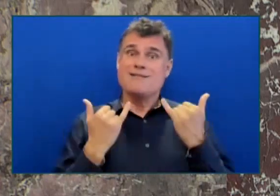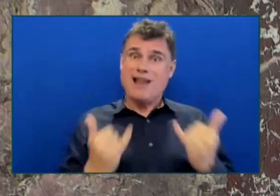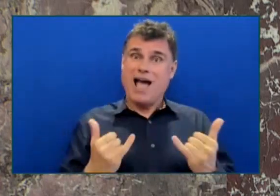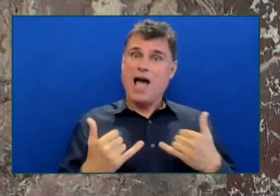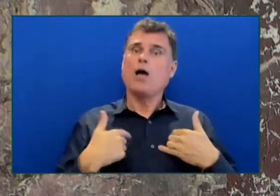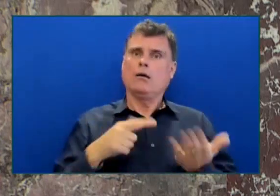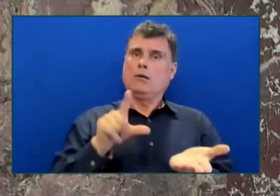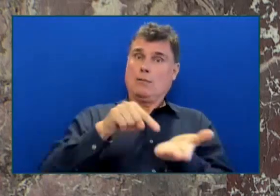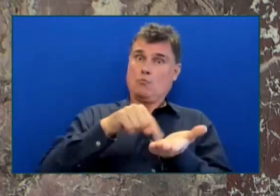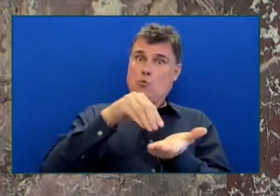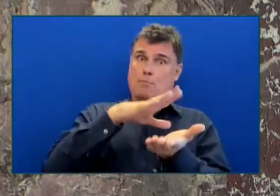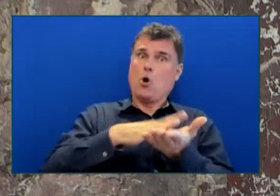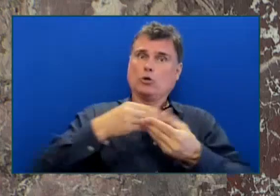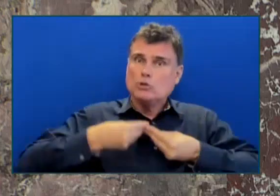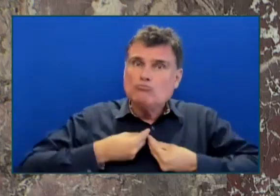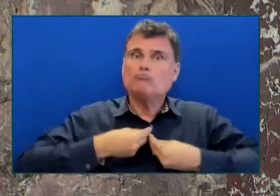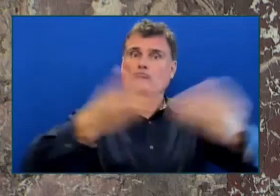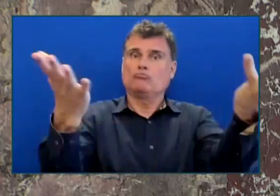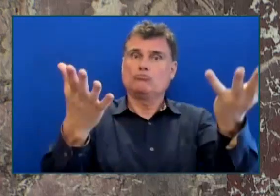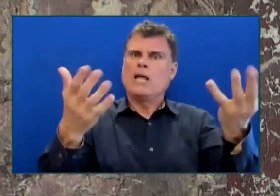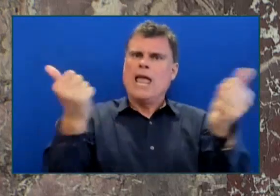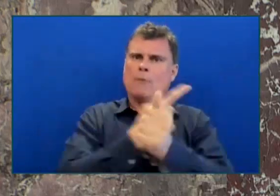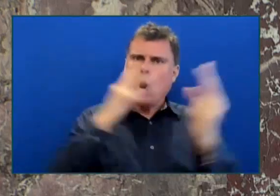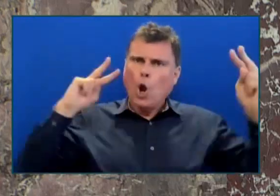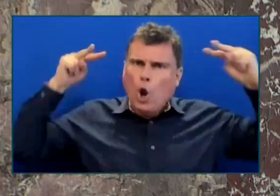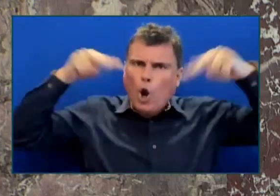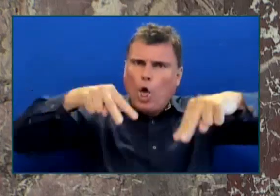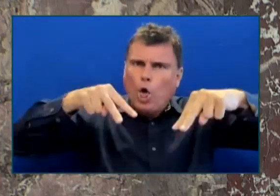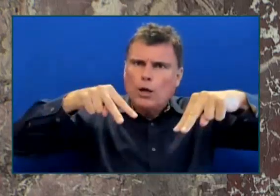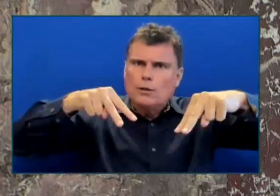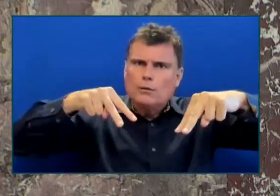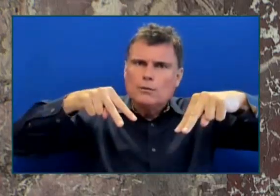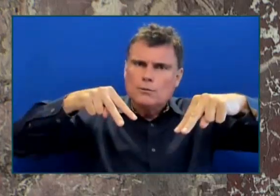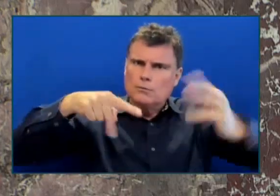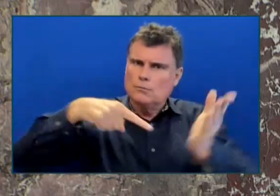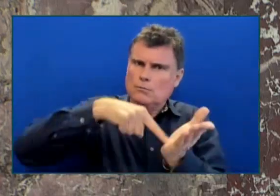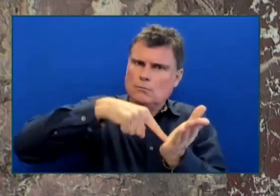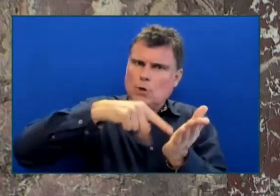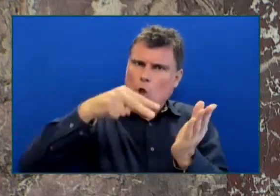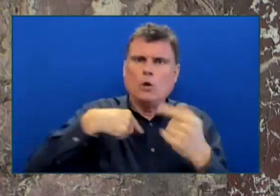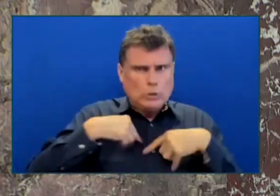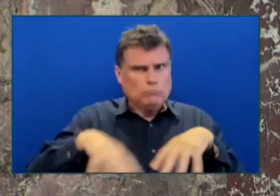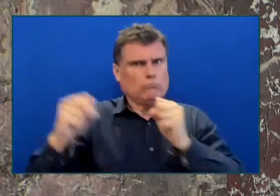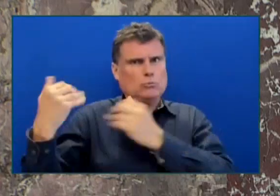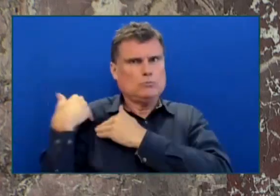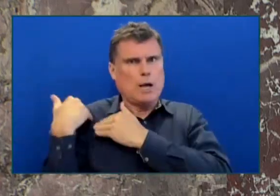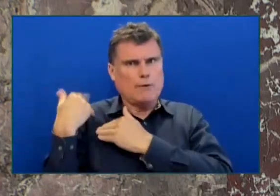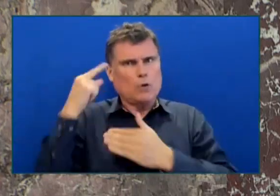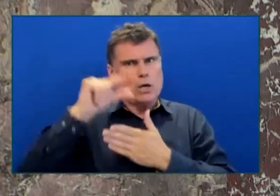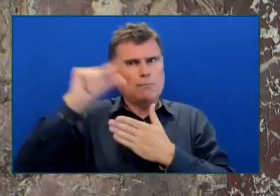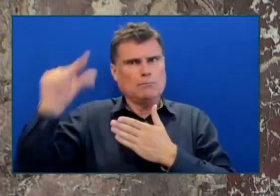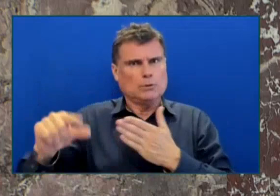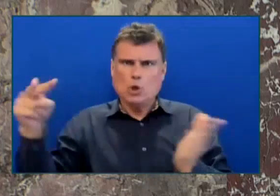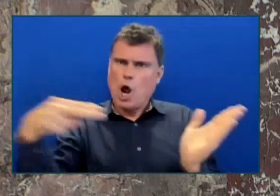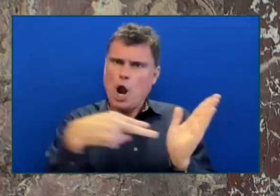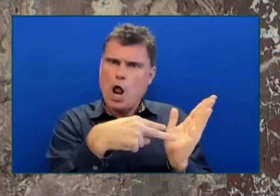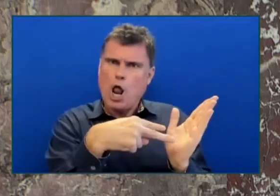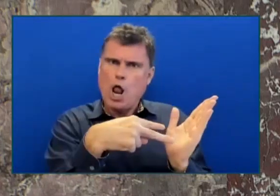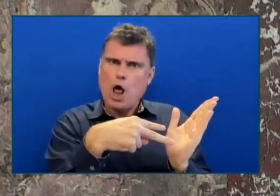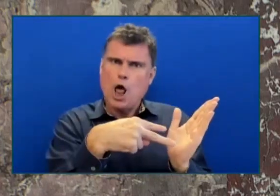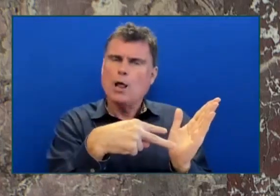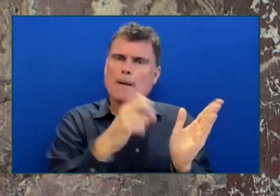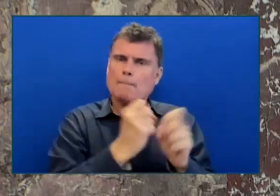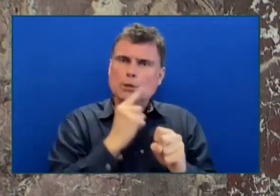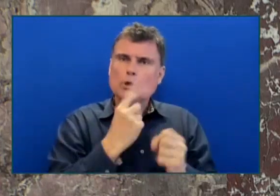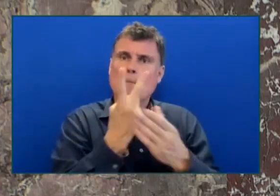government as a whole, and to make sure that everybody in the house is on the same page where we're at. This is the first time in 30 years a report has